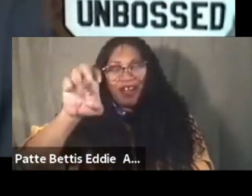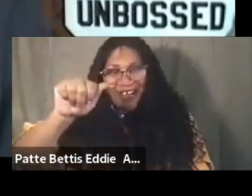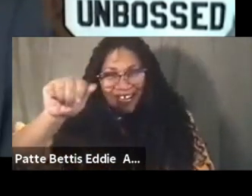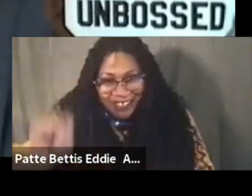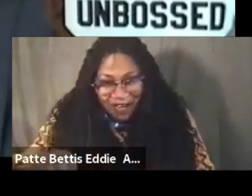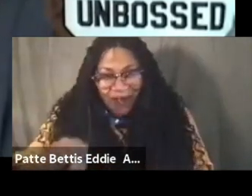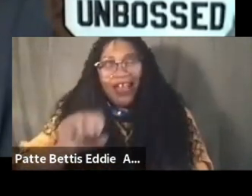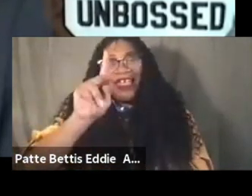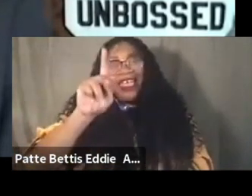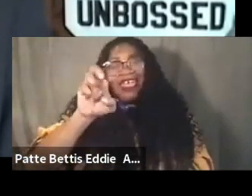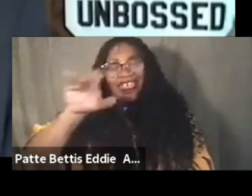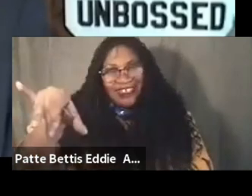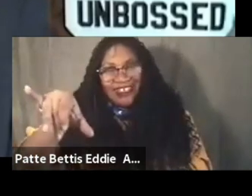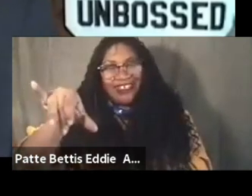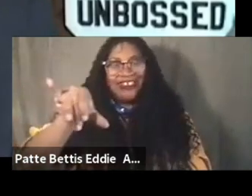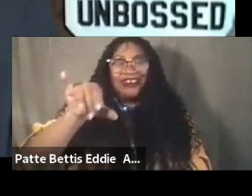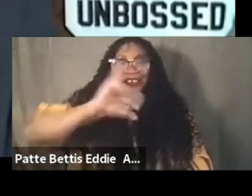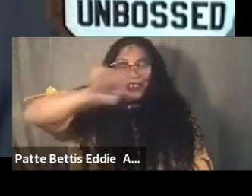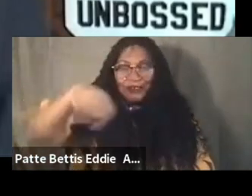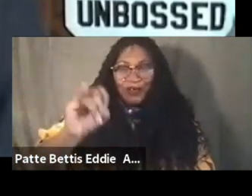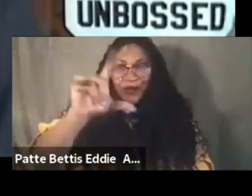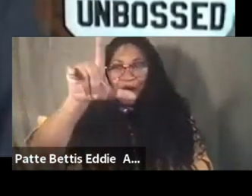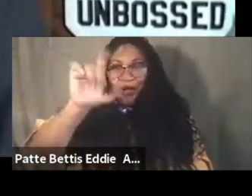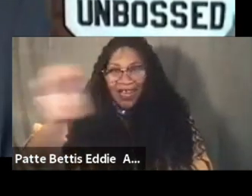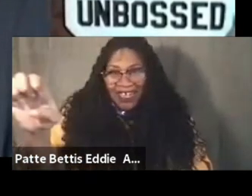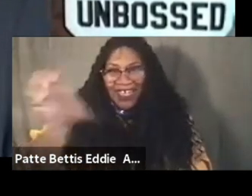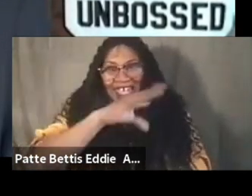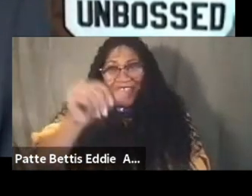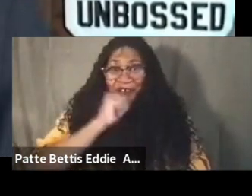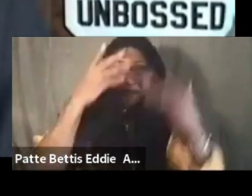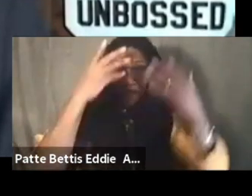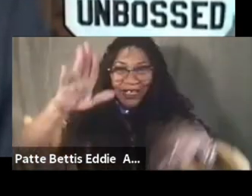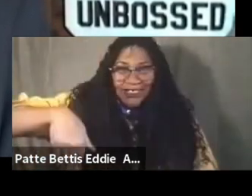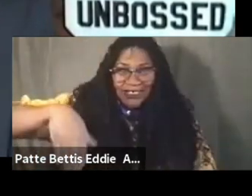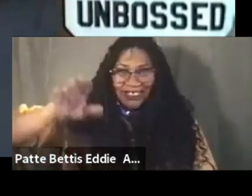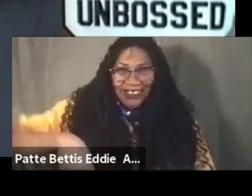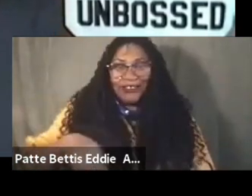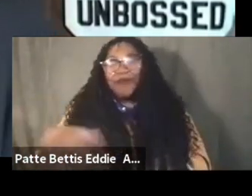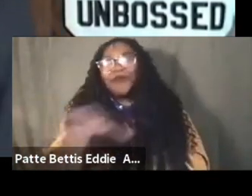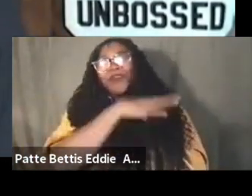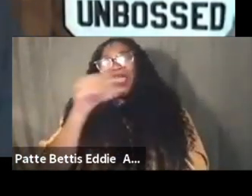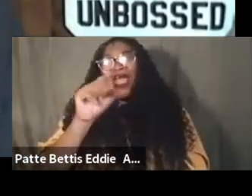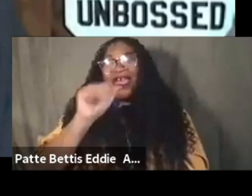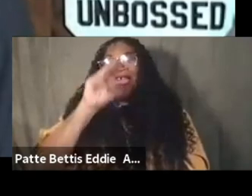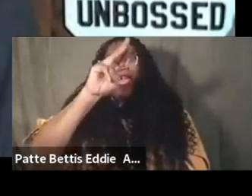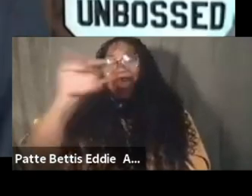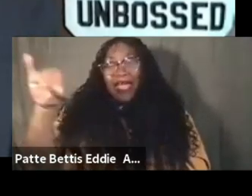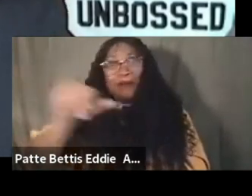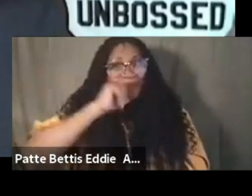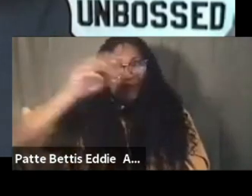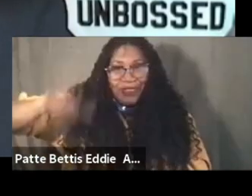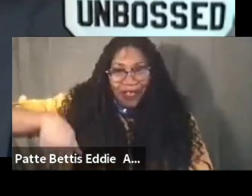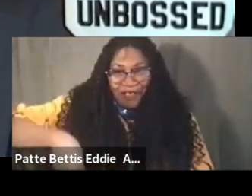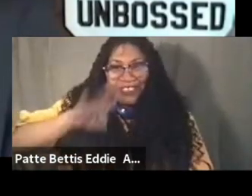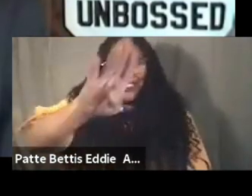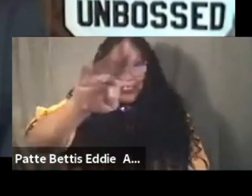lee for helping me out with all of this and you ain't you ain't done yet uh thank you amy meredith cox who is also not done yet she's going to